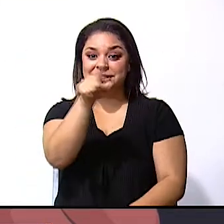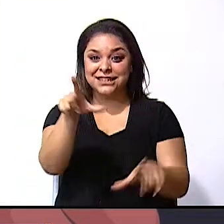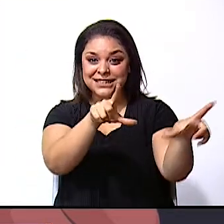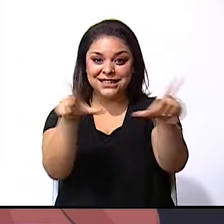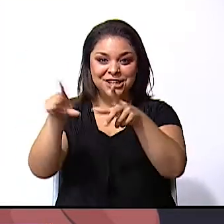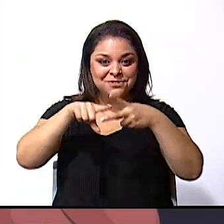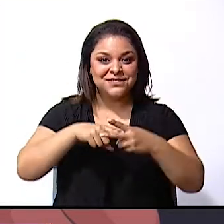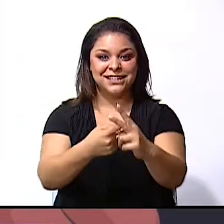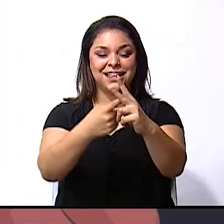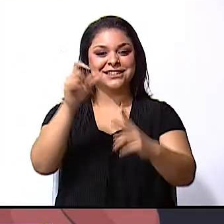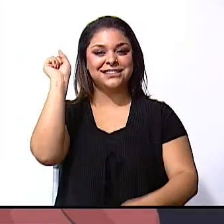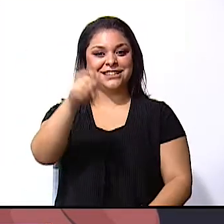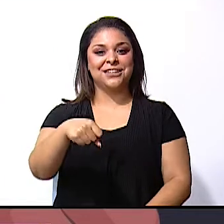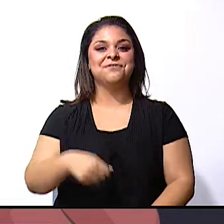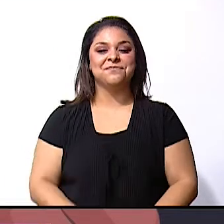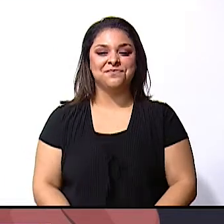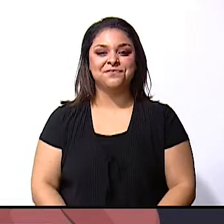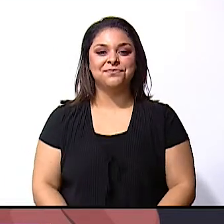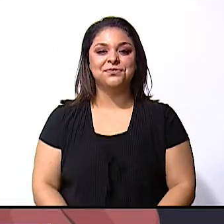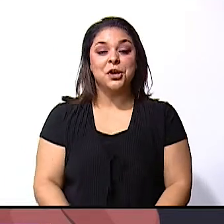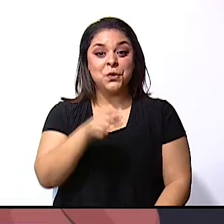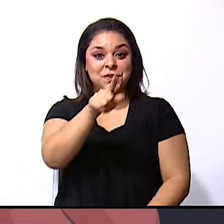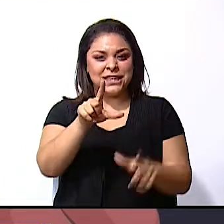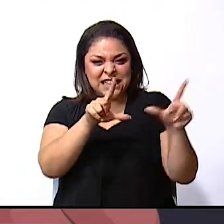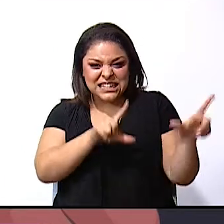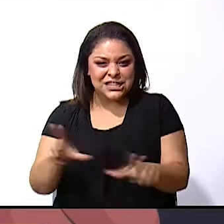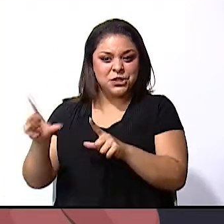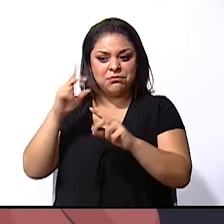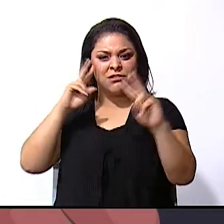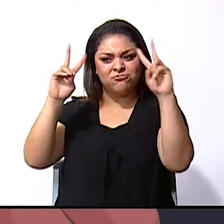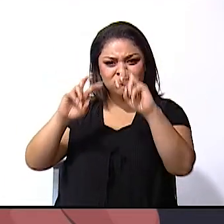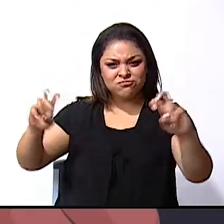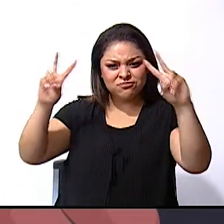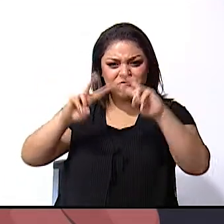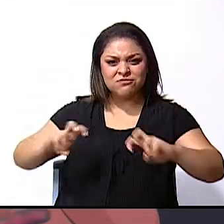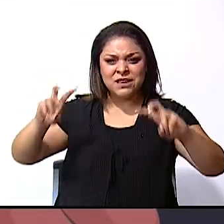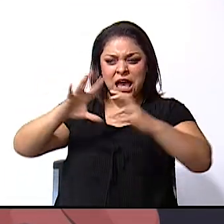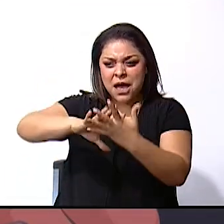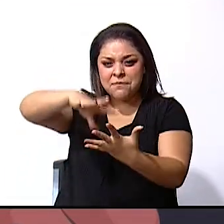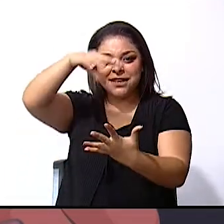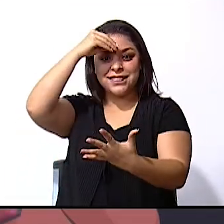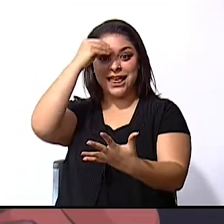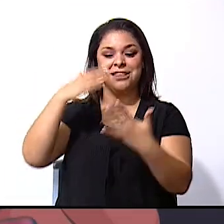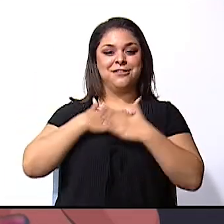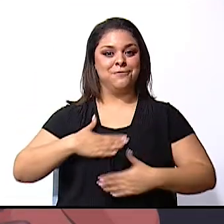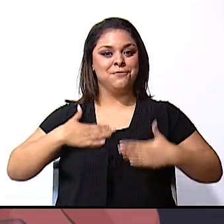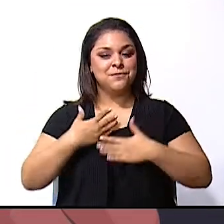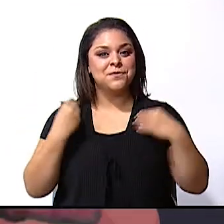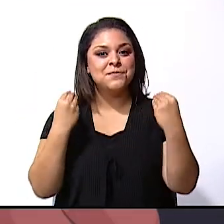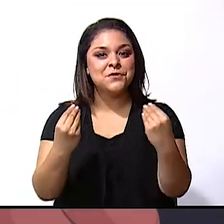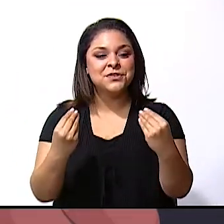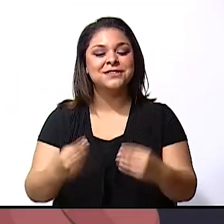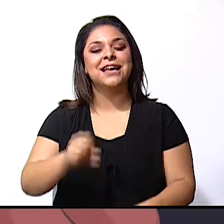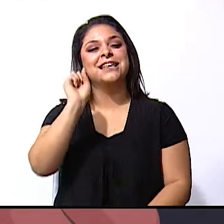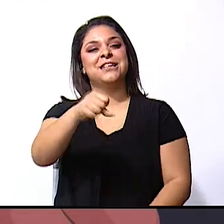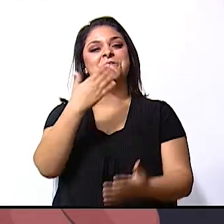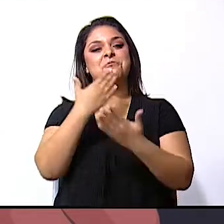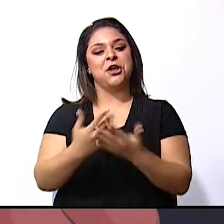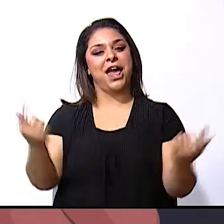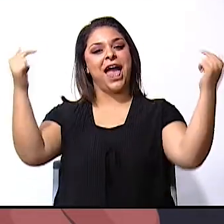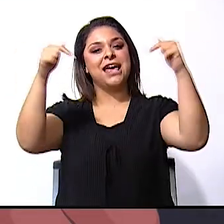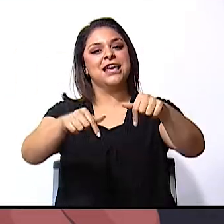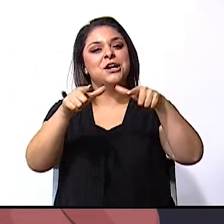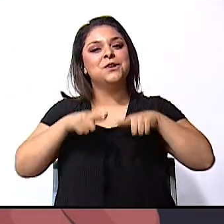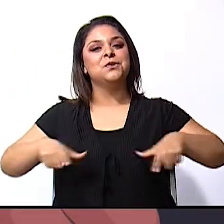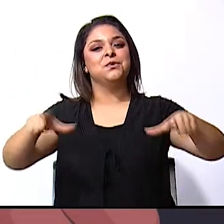start yes are you ready to explore learn and have lots of fun yes well this is the right